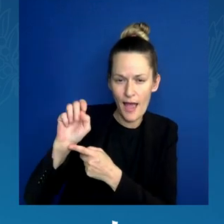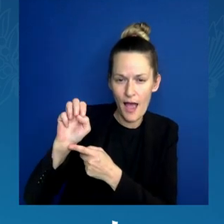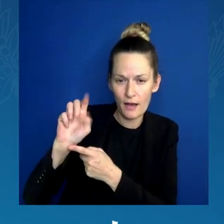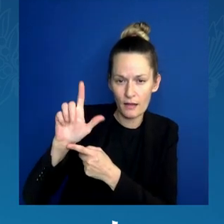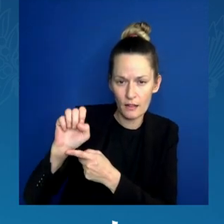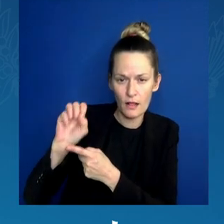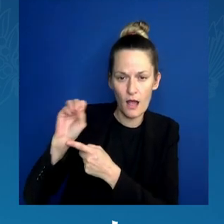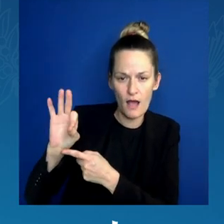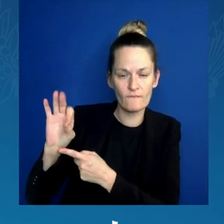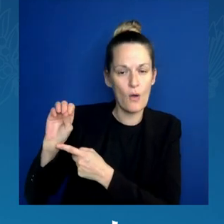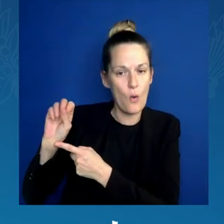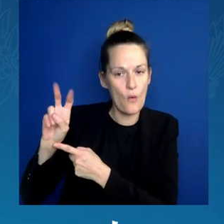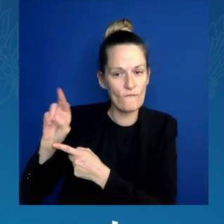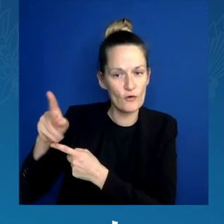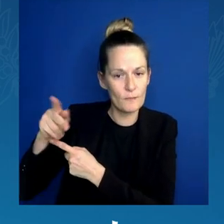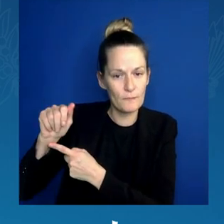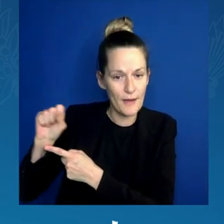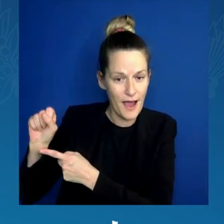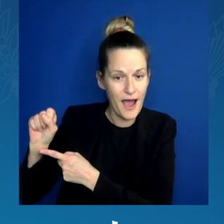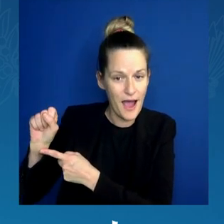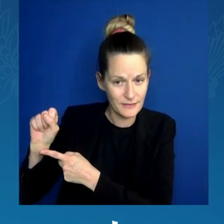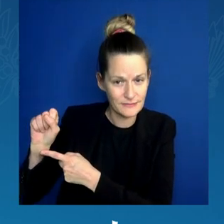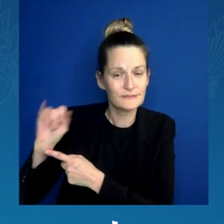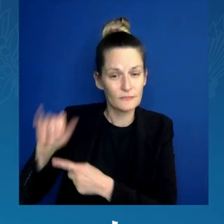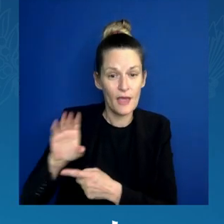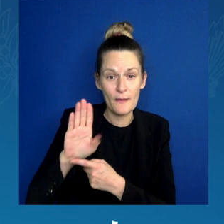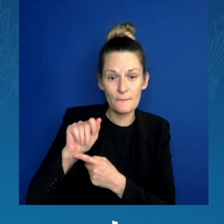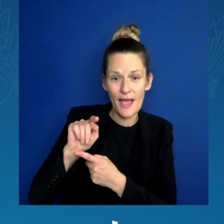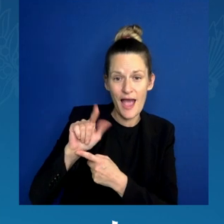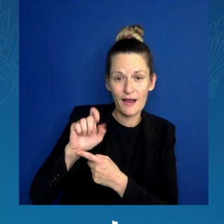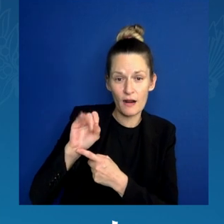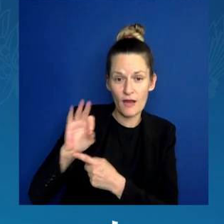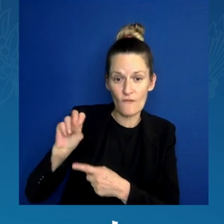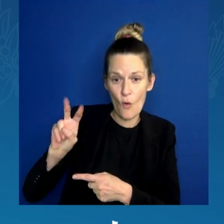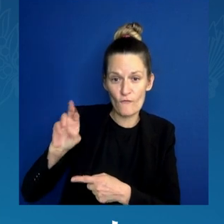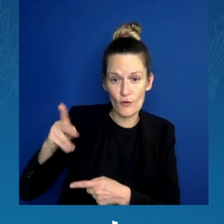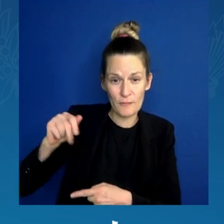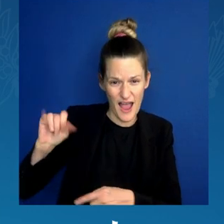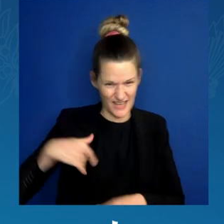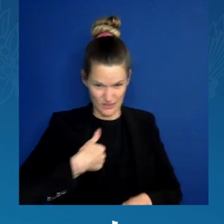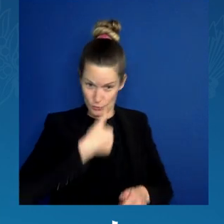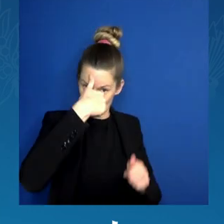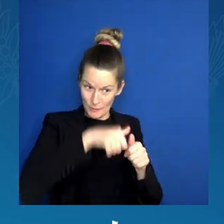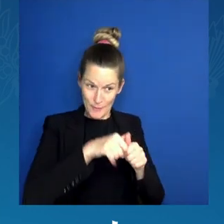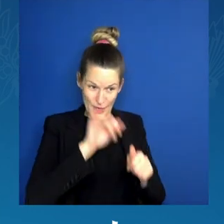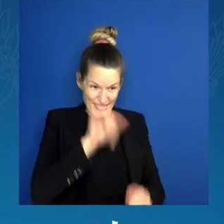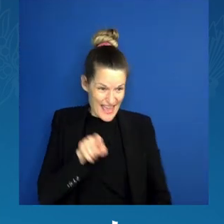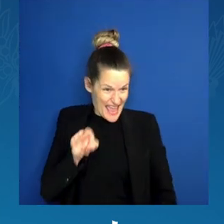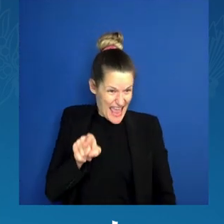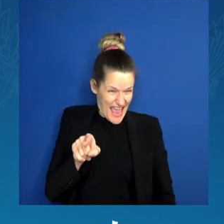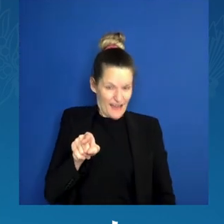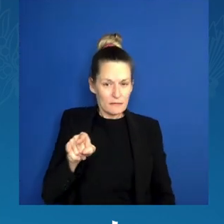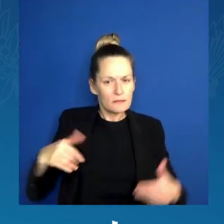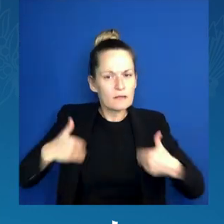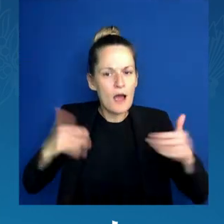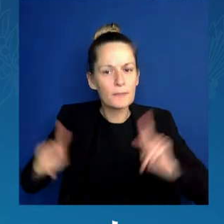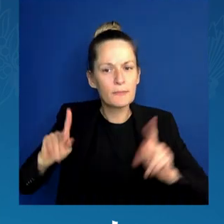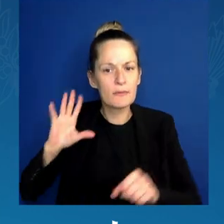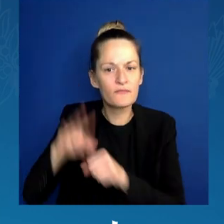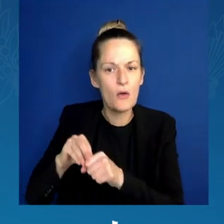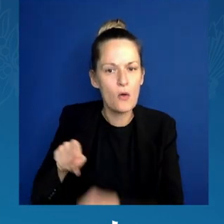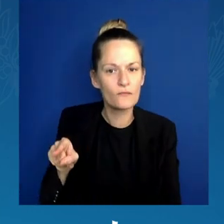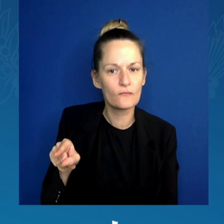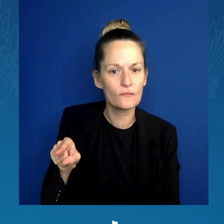needs and relies on, which is all of you. Today, it is you who are organizing and